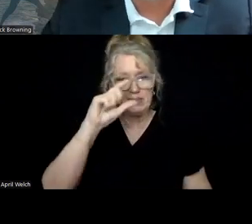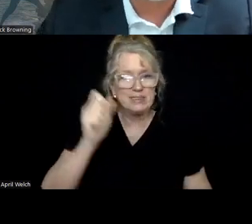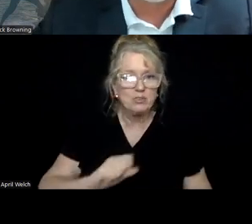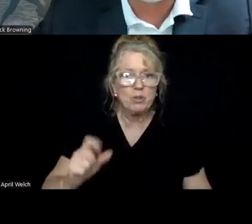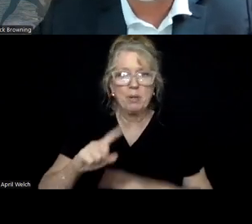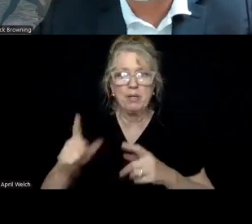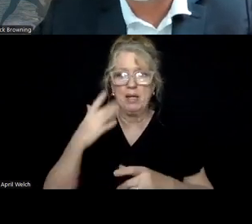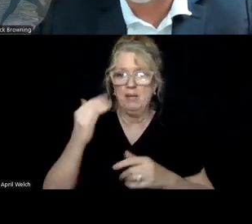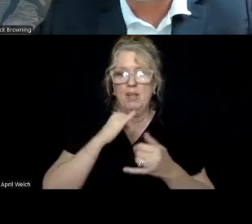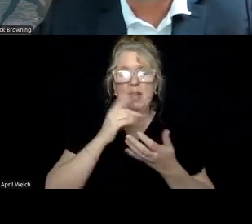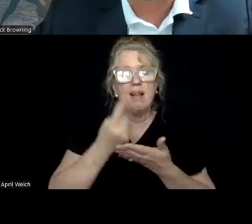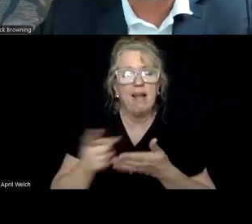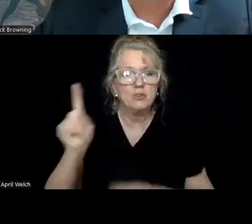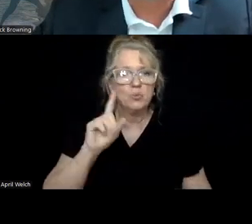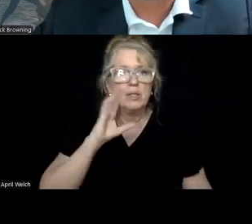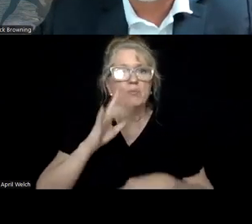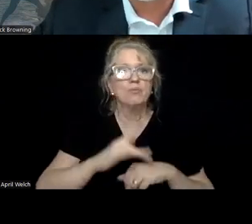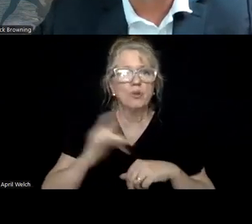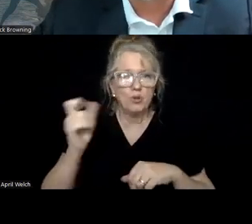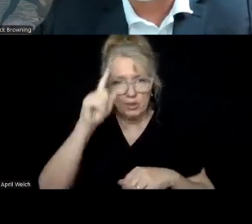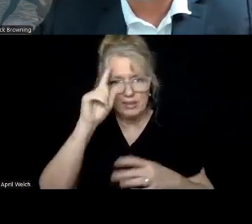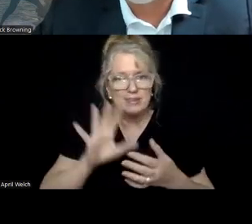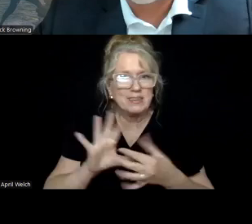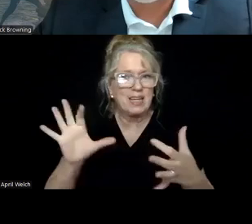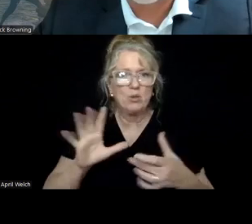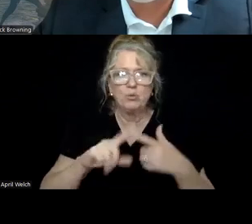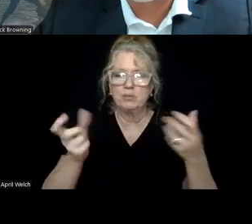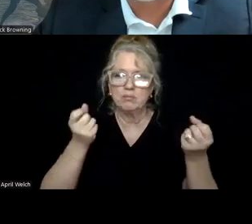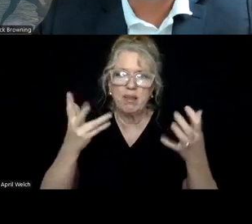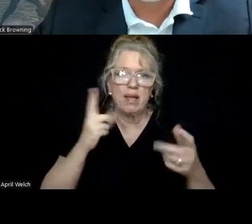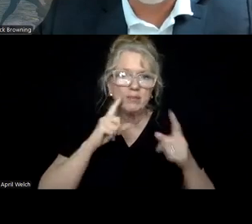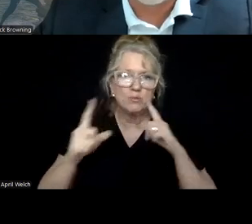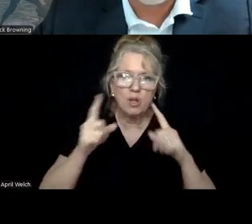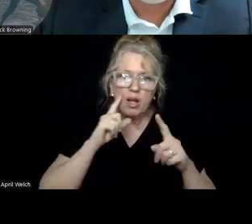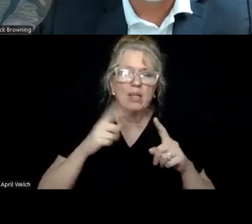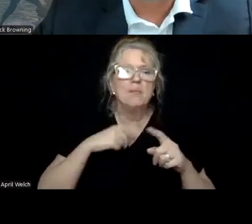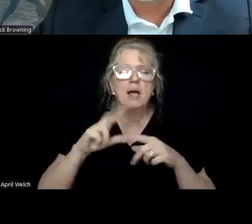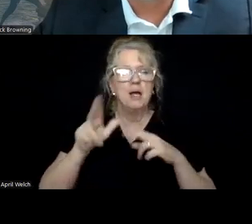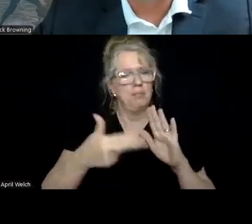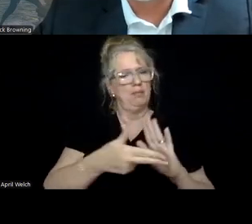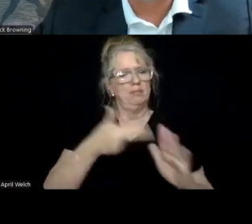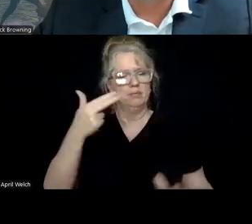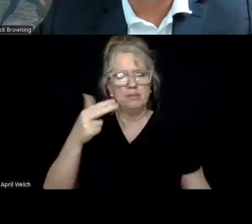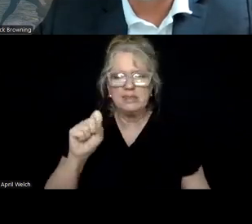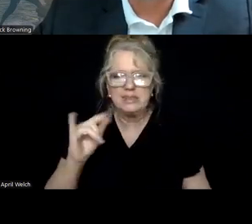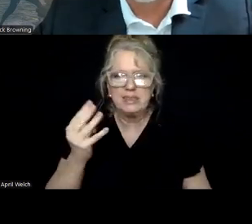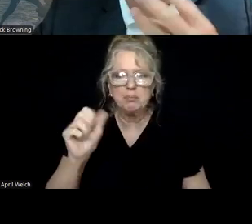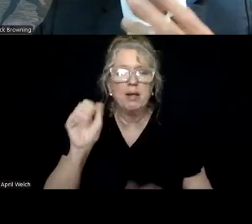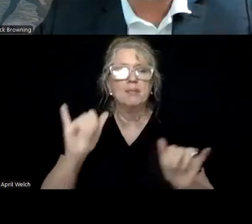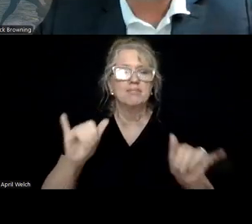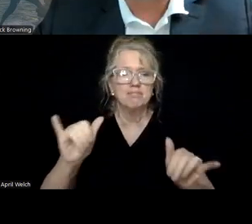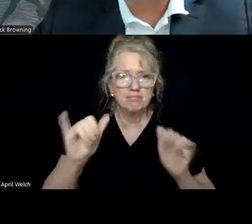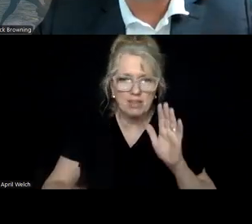with last week's episode on early psychosis, there was a lot of talk in the chat about stigma. And one of the findings that